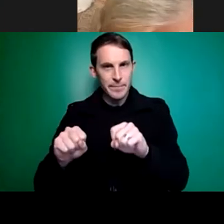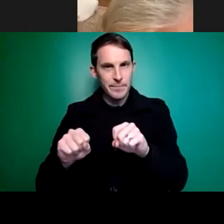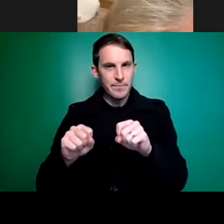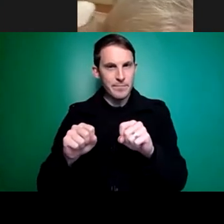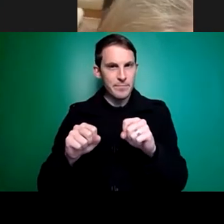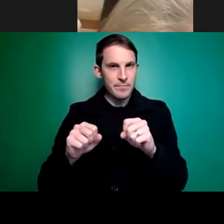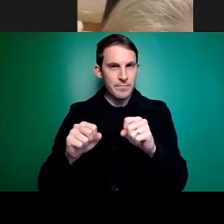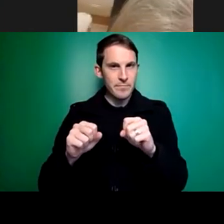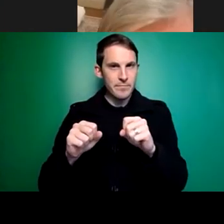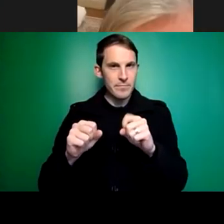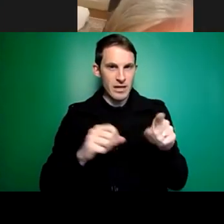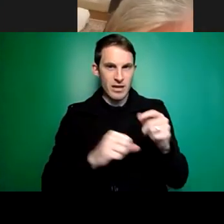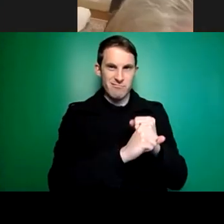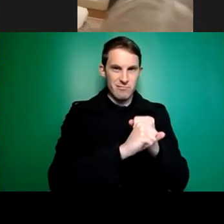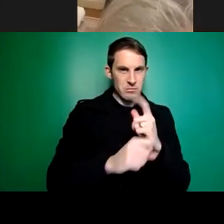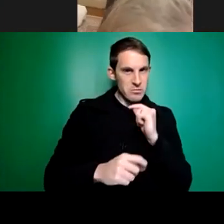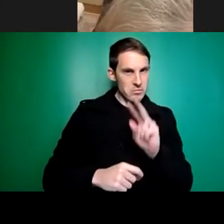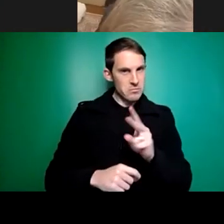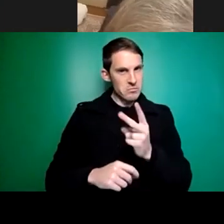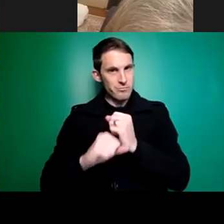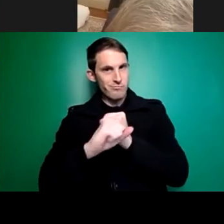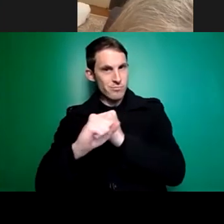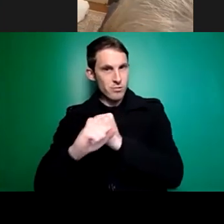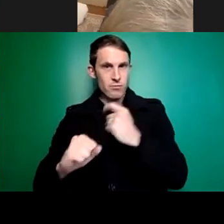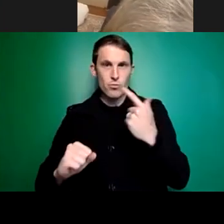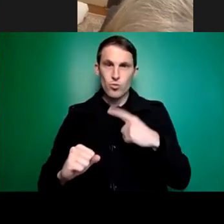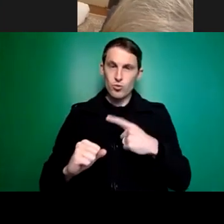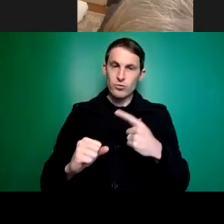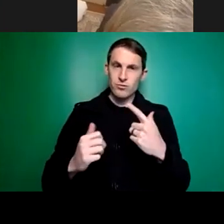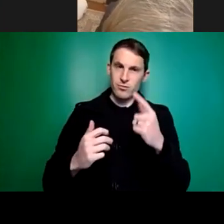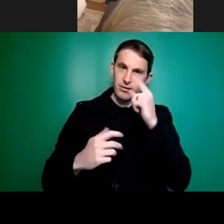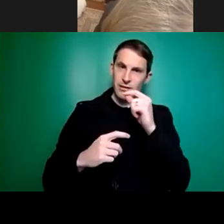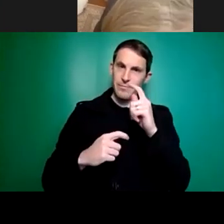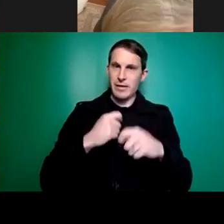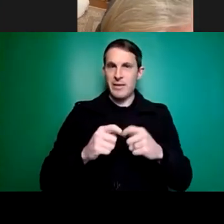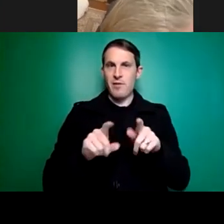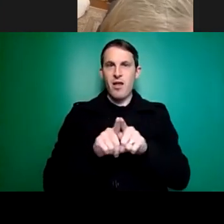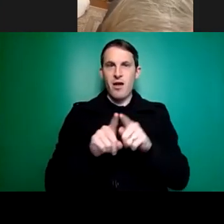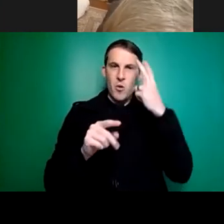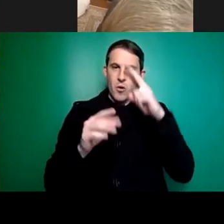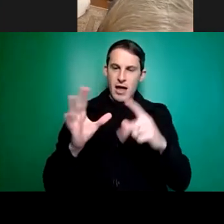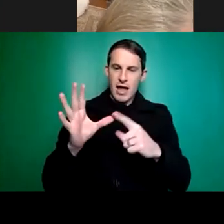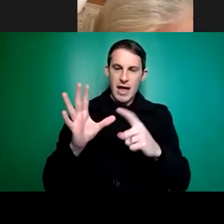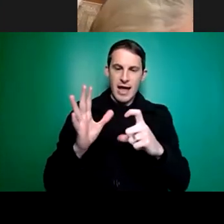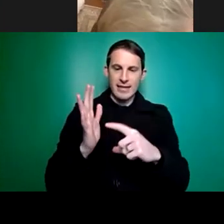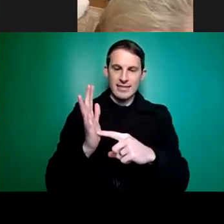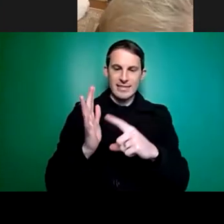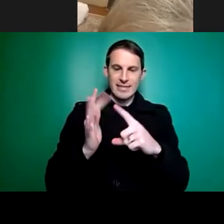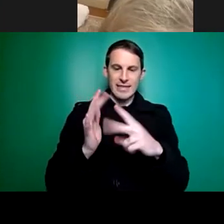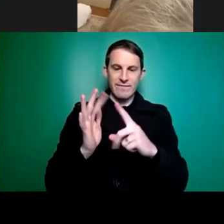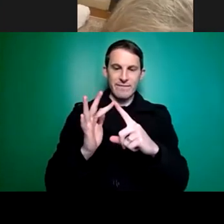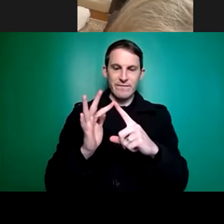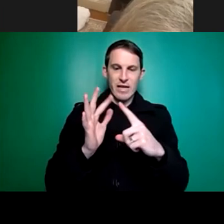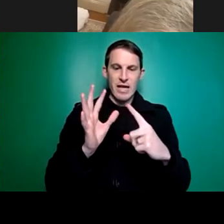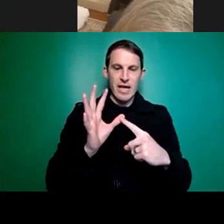how can I say it, active aging. We're talking about participation of various